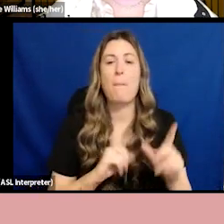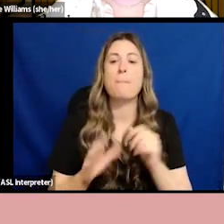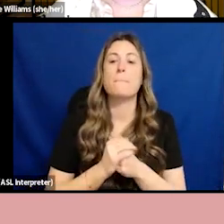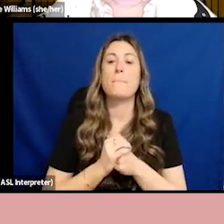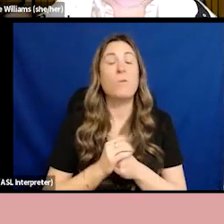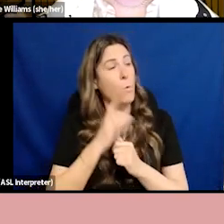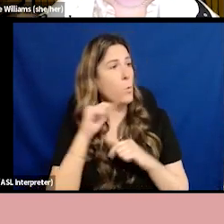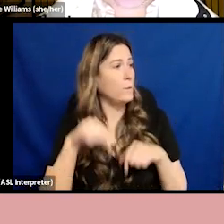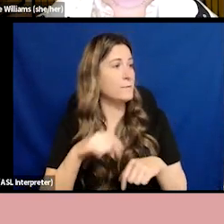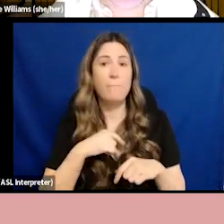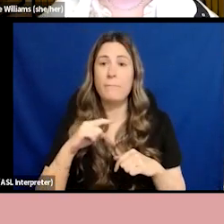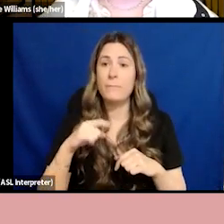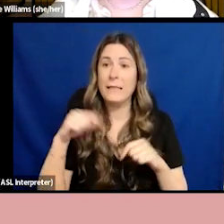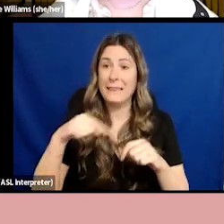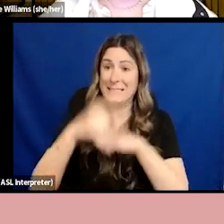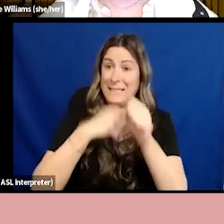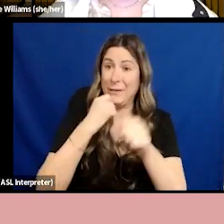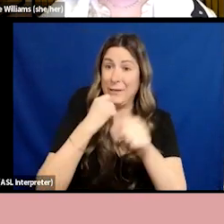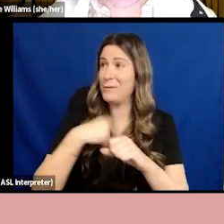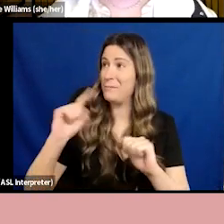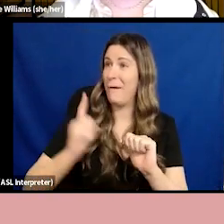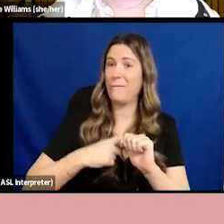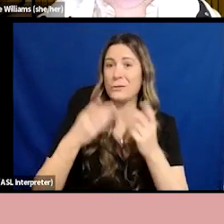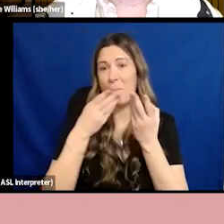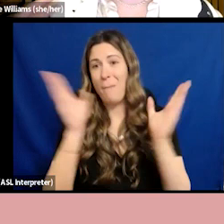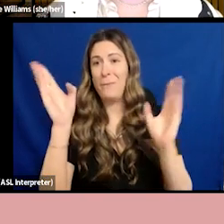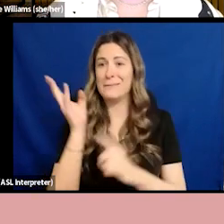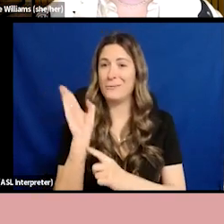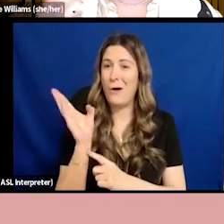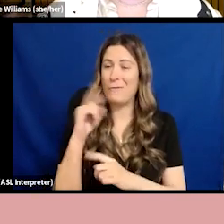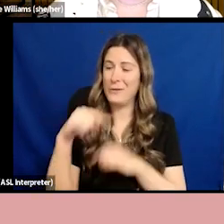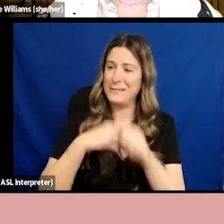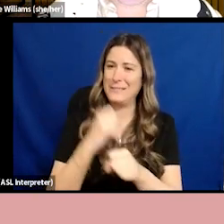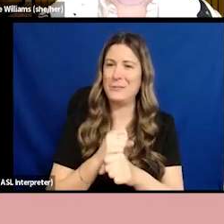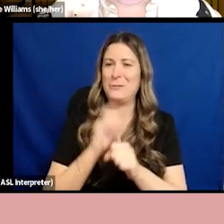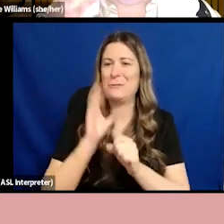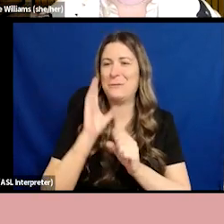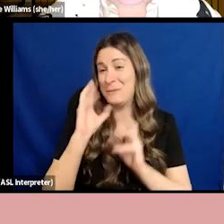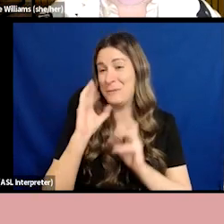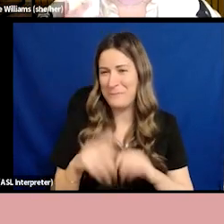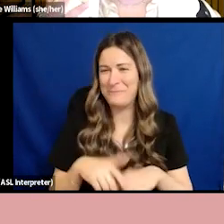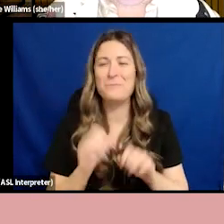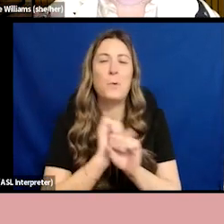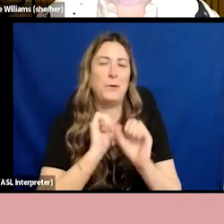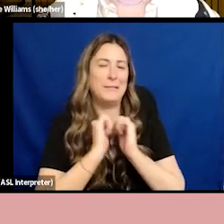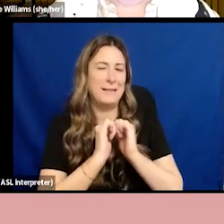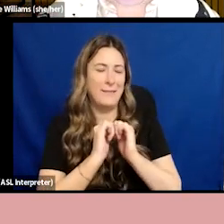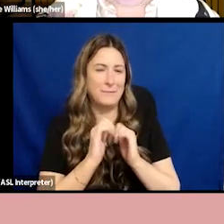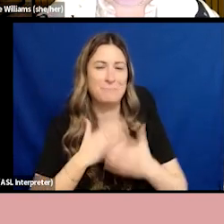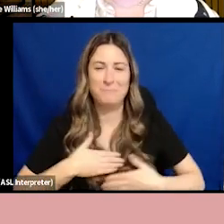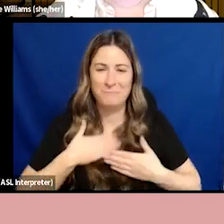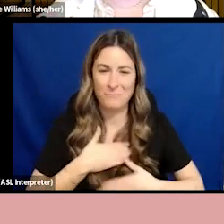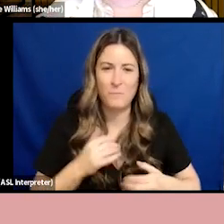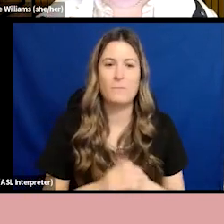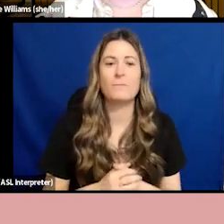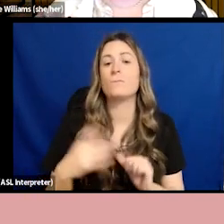the year, I think. And so we're also going to work together to make that great. So I'm going to start off by telling you a little bit about who I am and